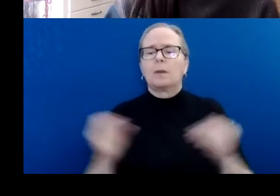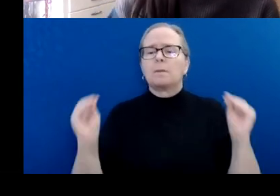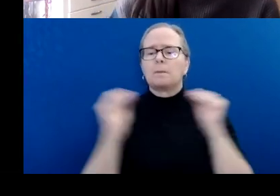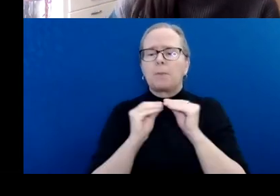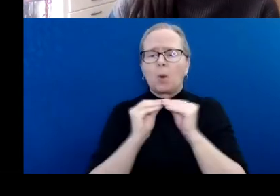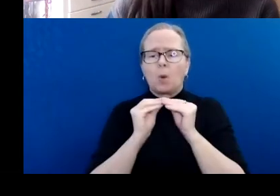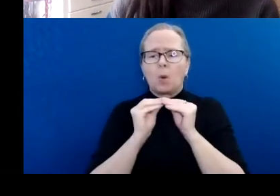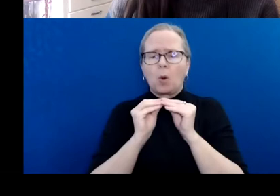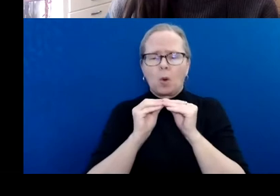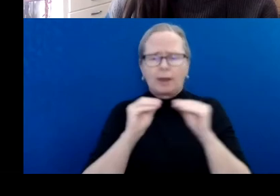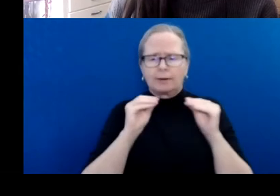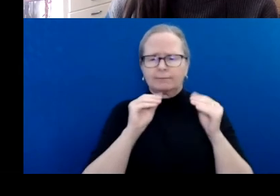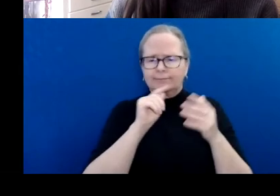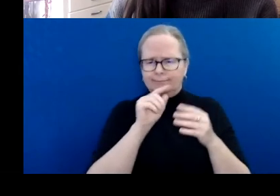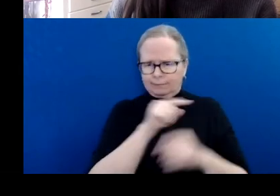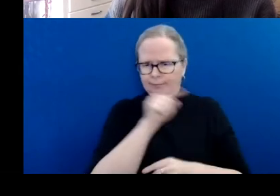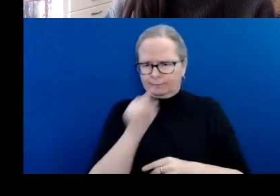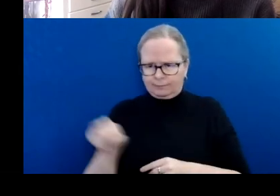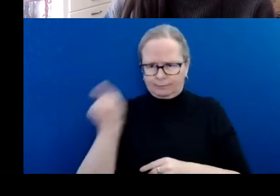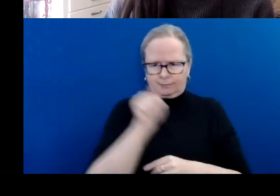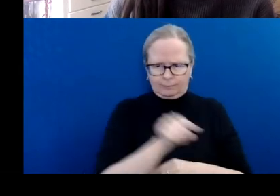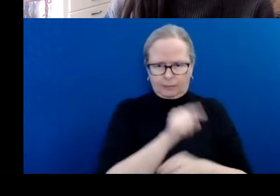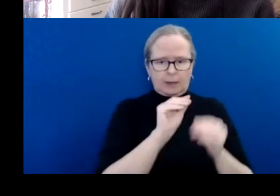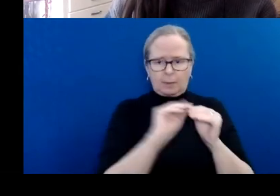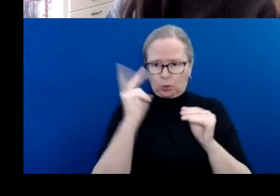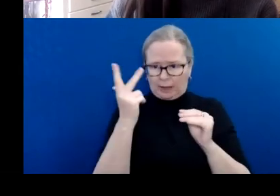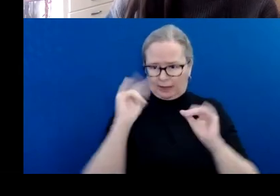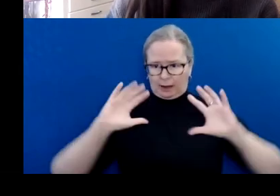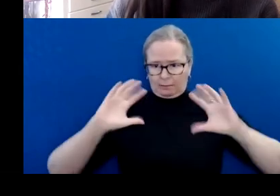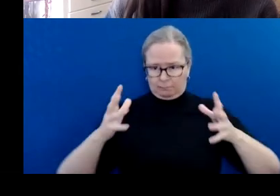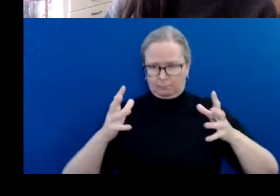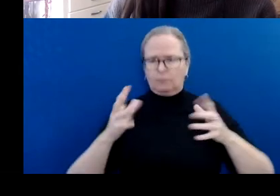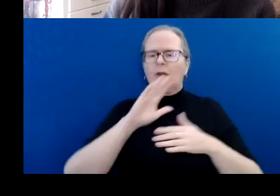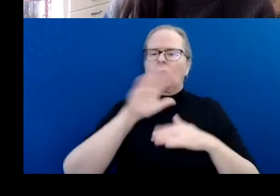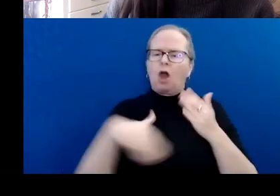And all Indigenous peoples who make the Treaty 7 region their home.